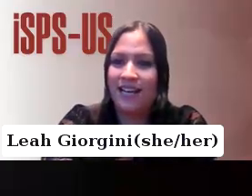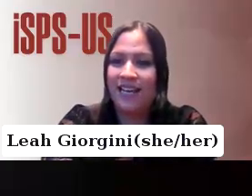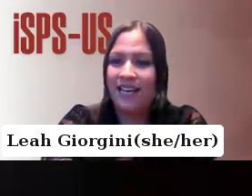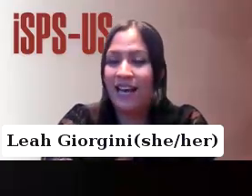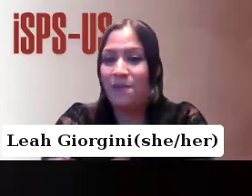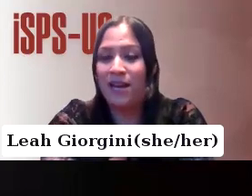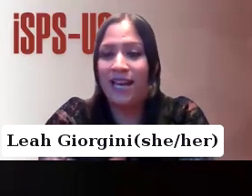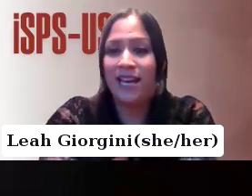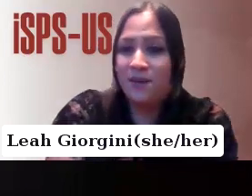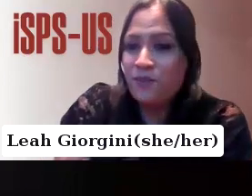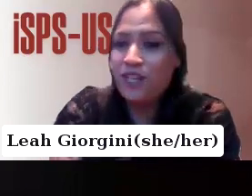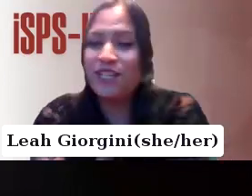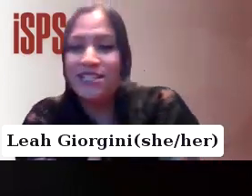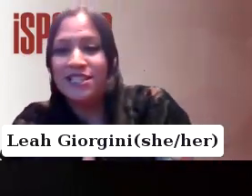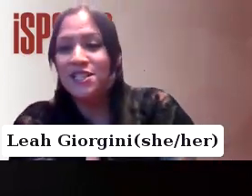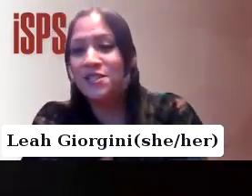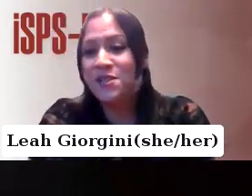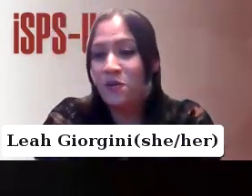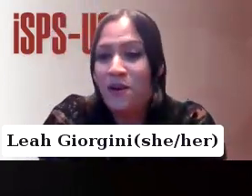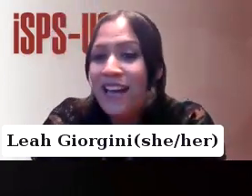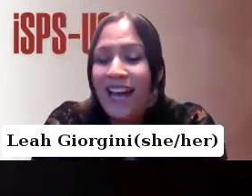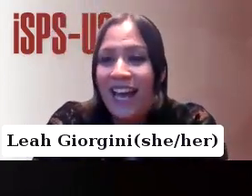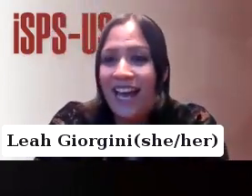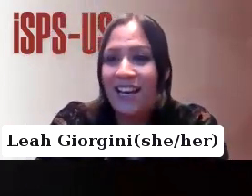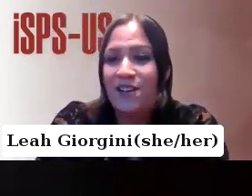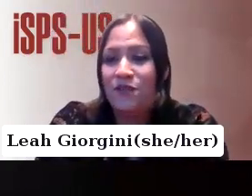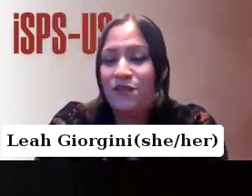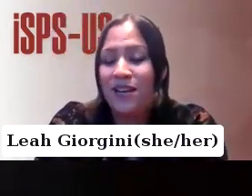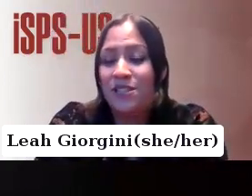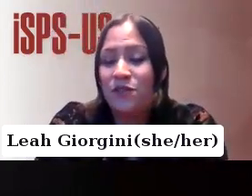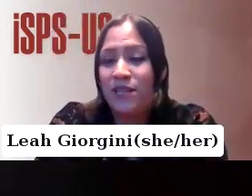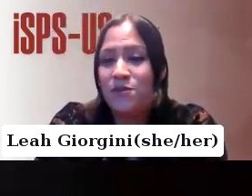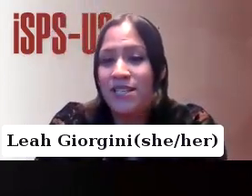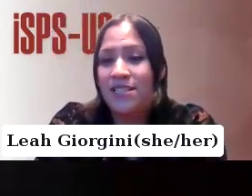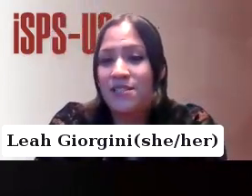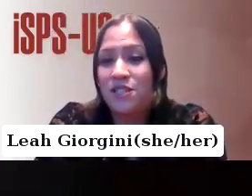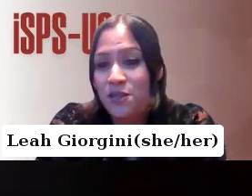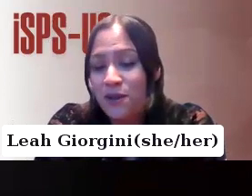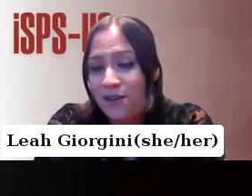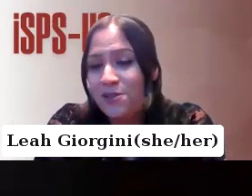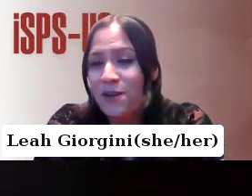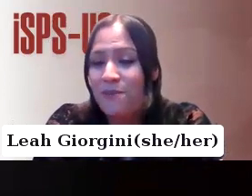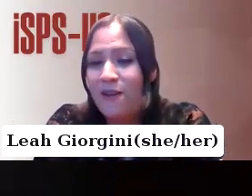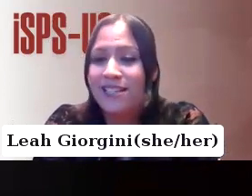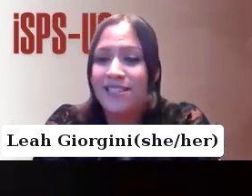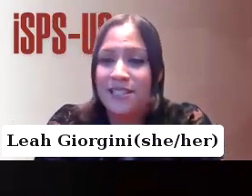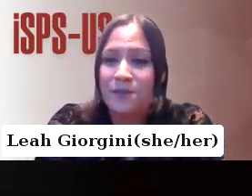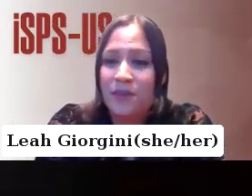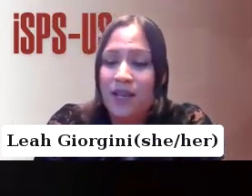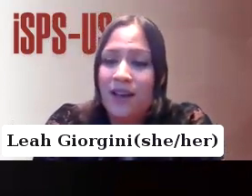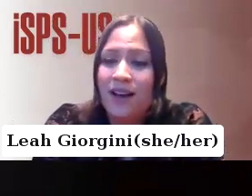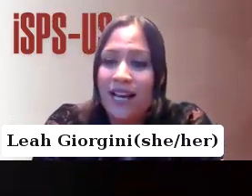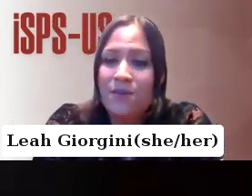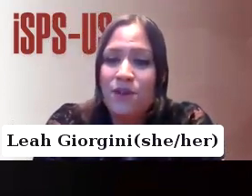I am a British-Indonesian woman and as of 2022, also an American